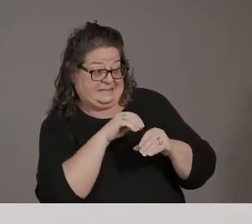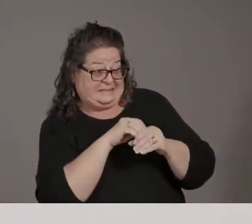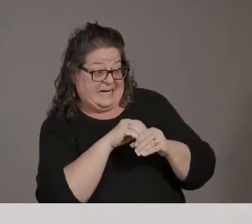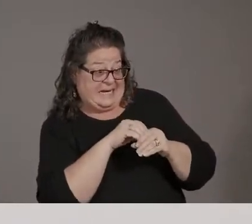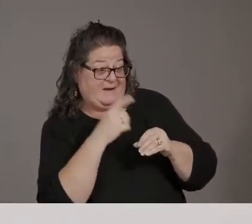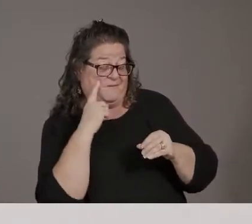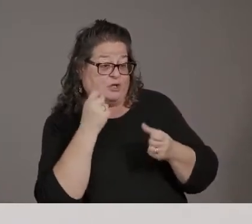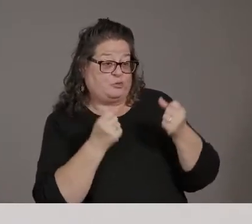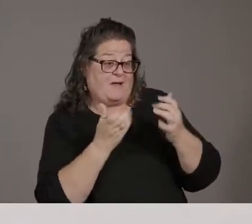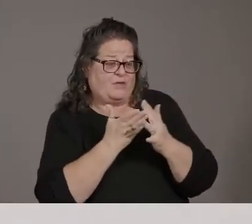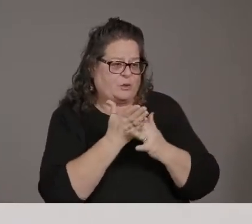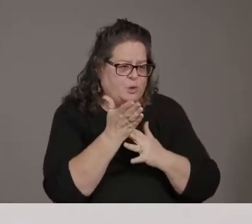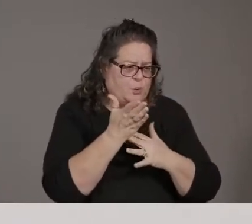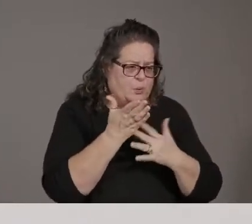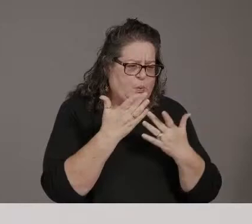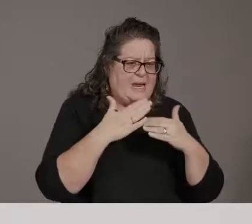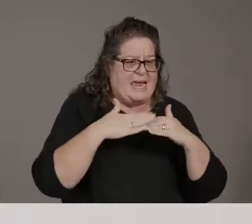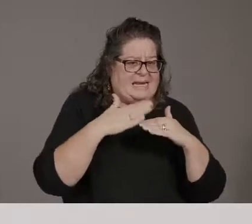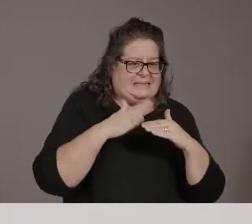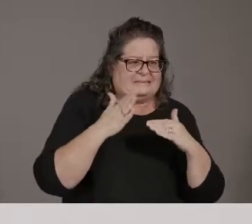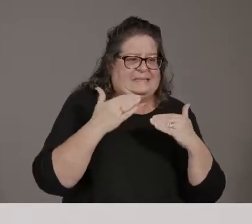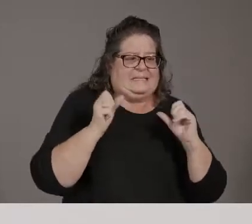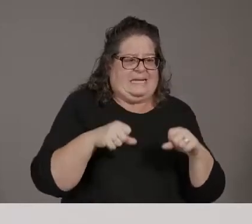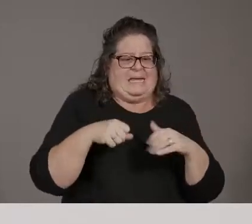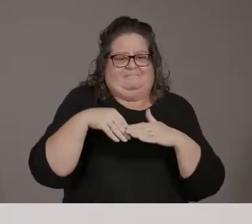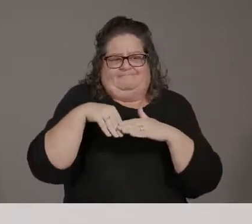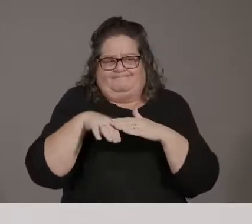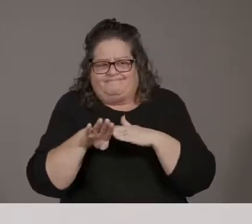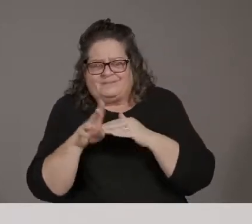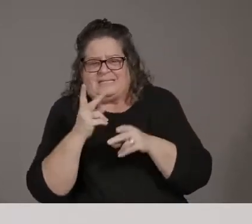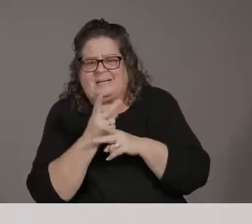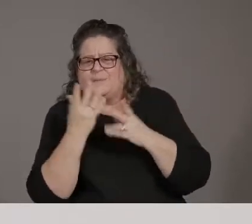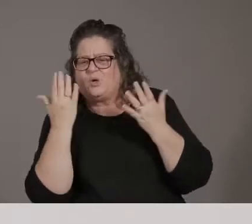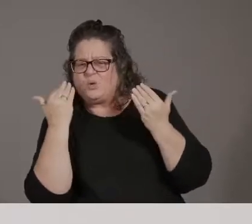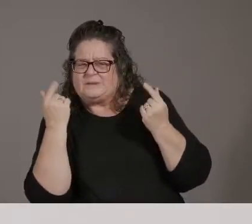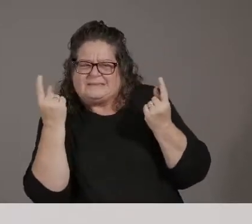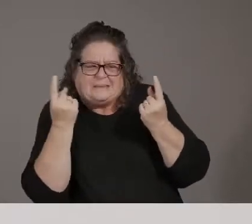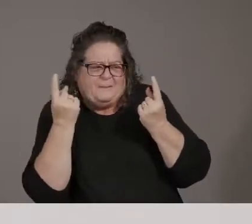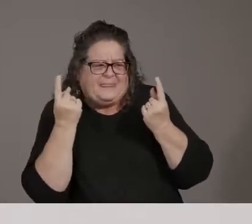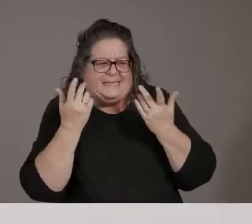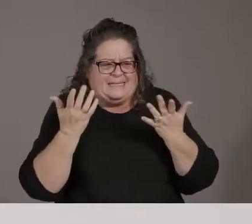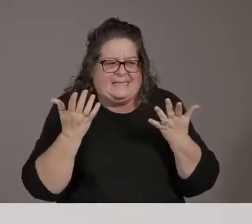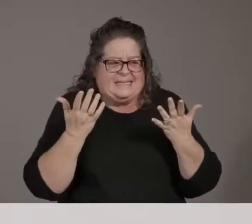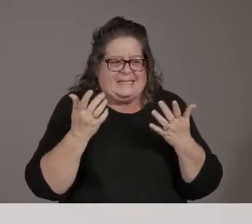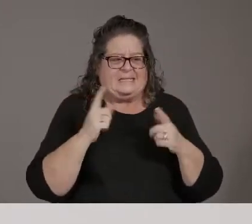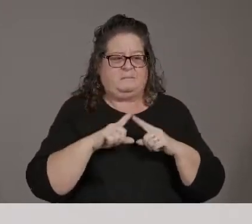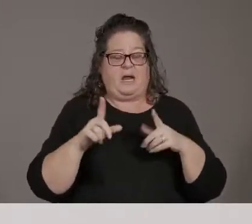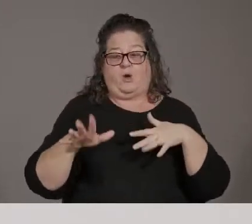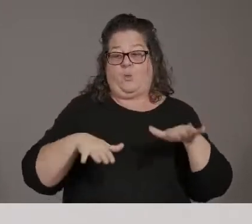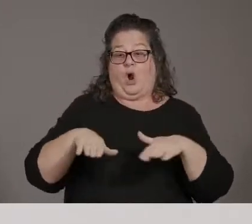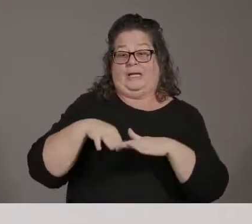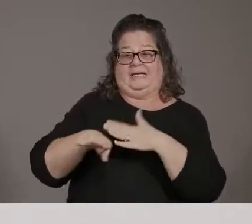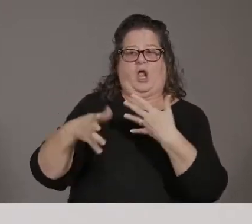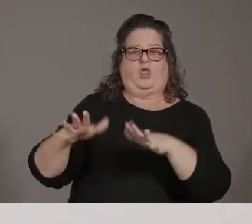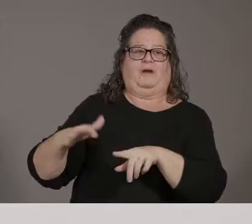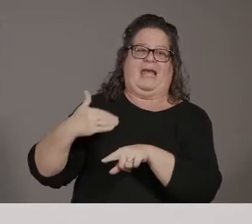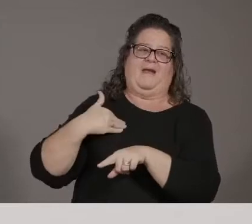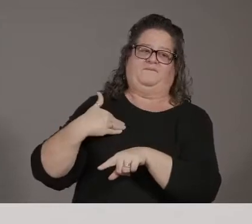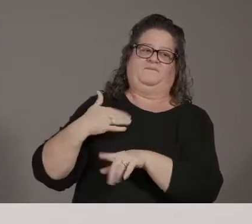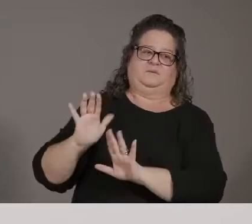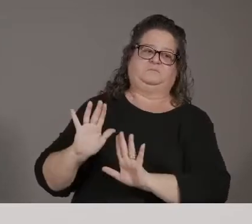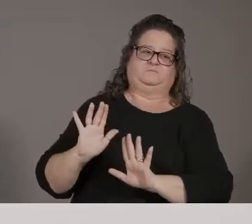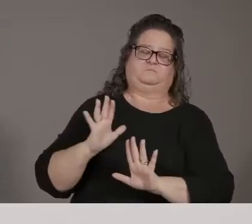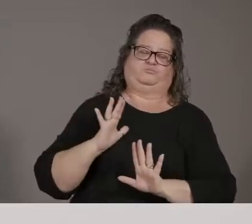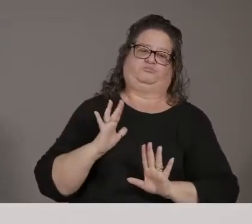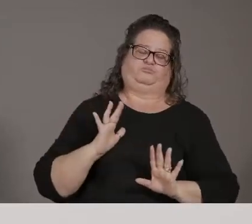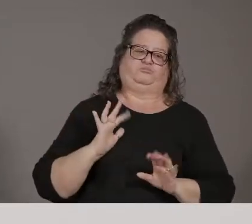of strategy that would allow the employees to be cool. But they also have an indoor walk, walk up, um, vaccination site, which is really